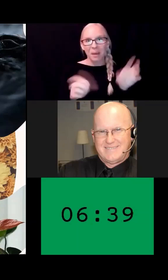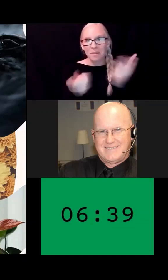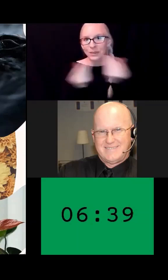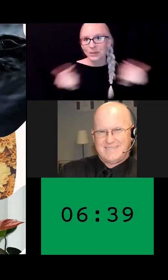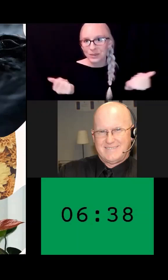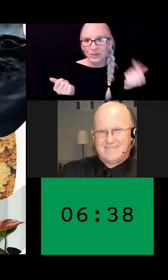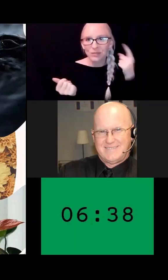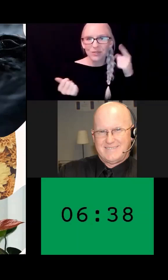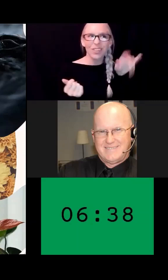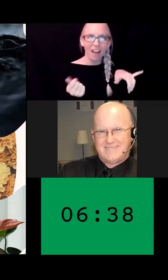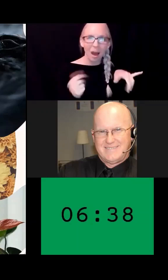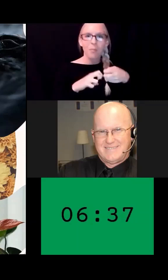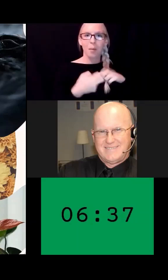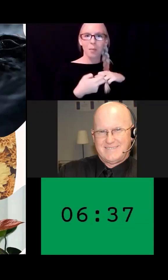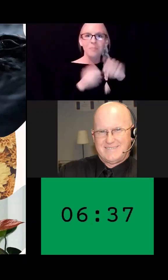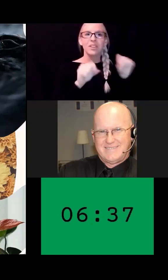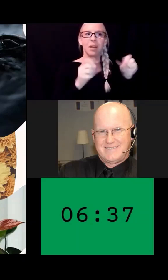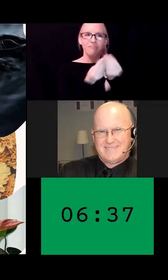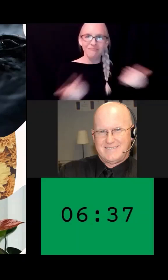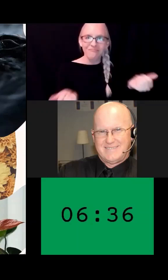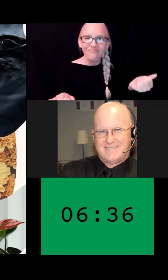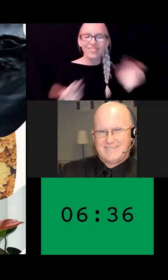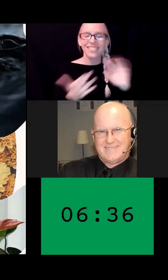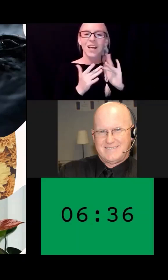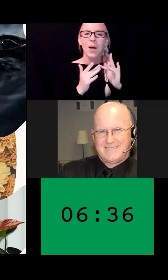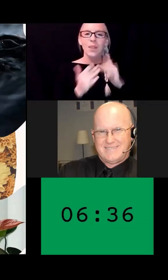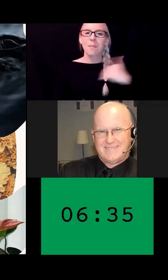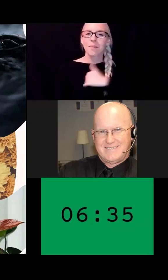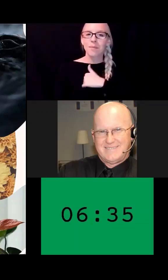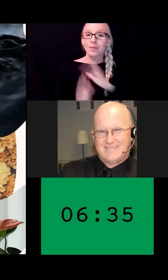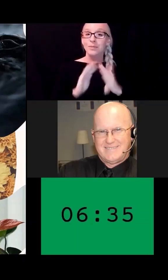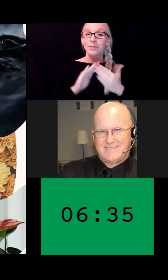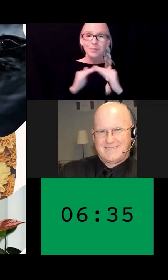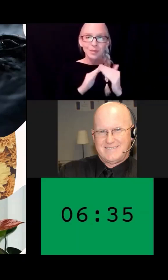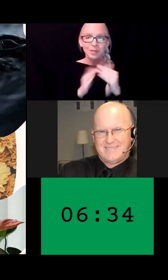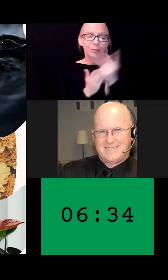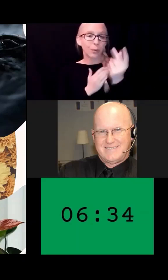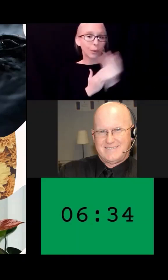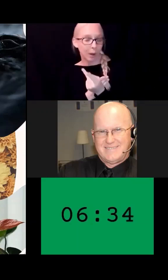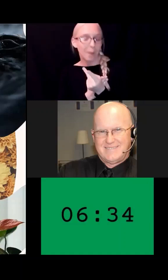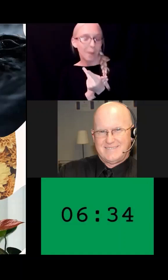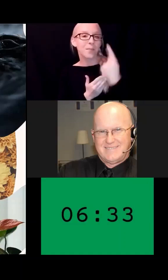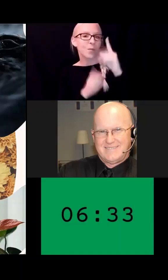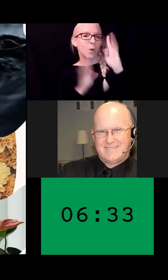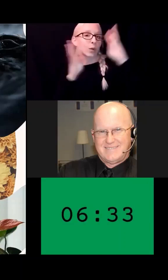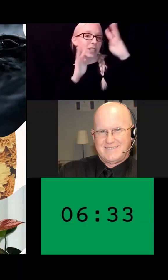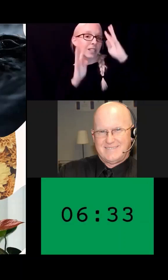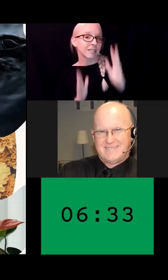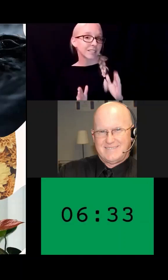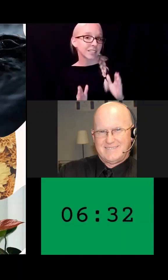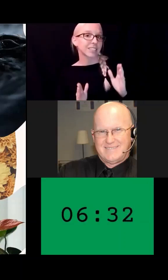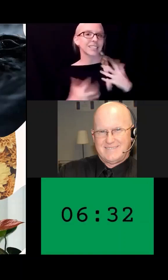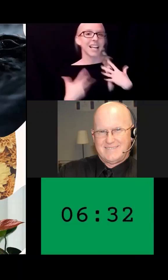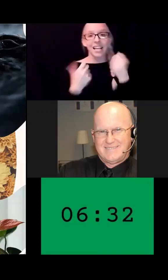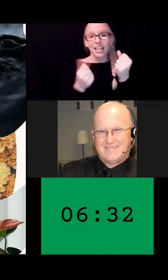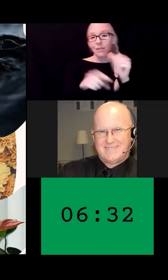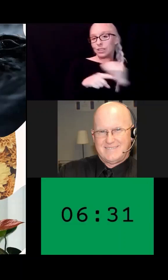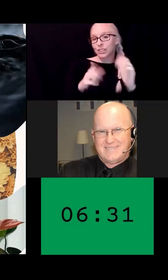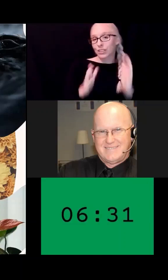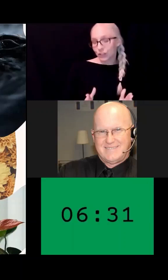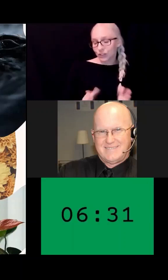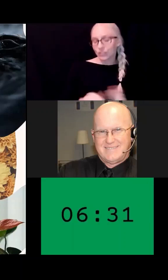is, to reiterate, it's an online membership community program for creatives, healing practitioners,